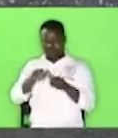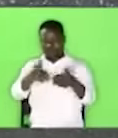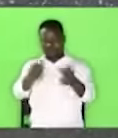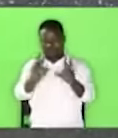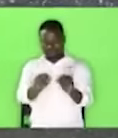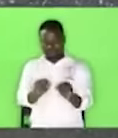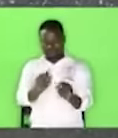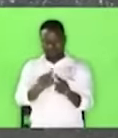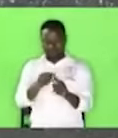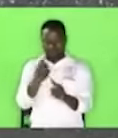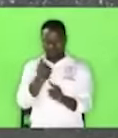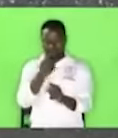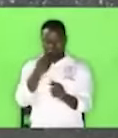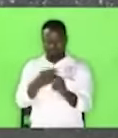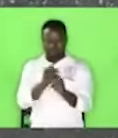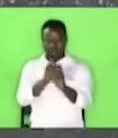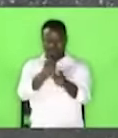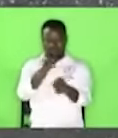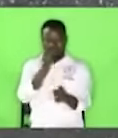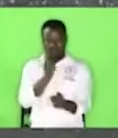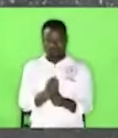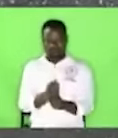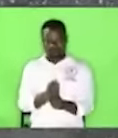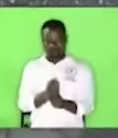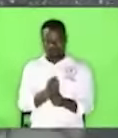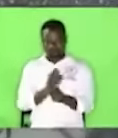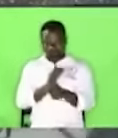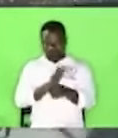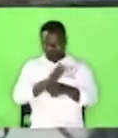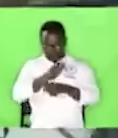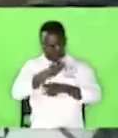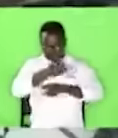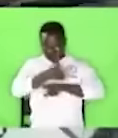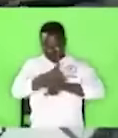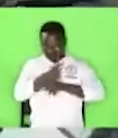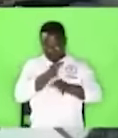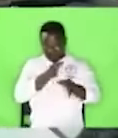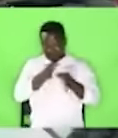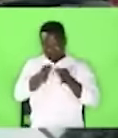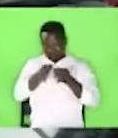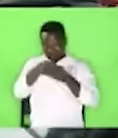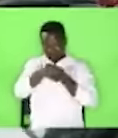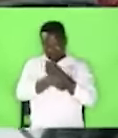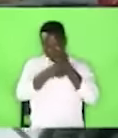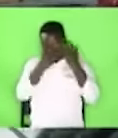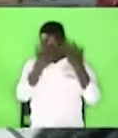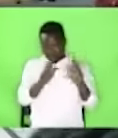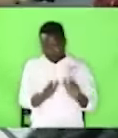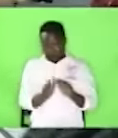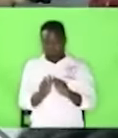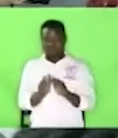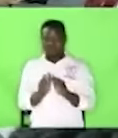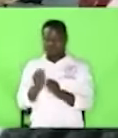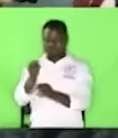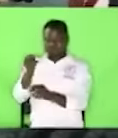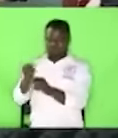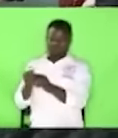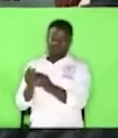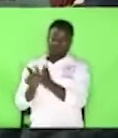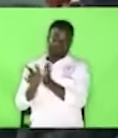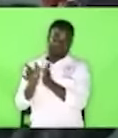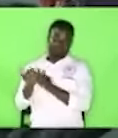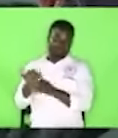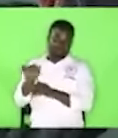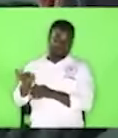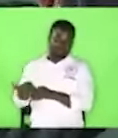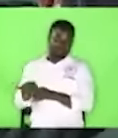Then I will try and drive home the fact that the name Jesus boasts authority